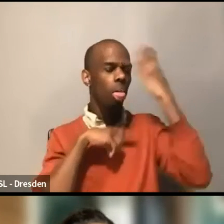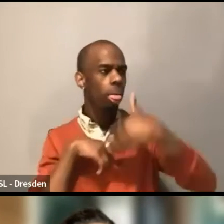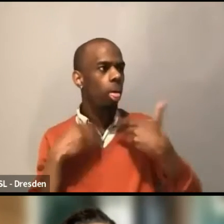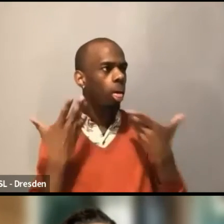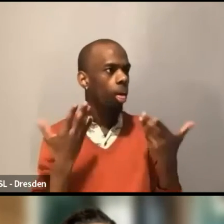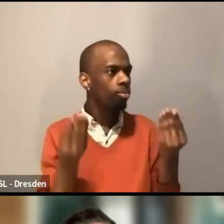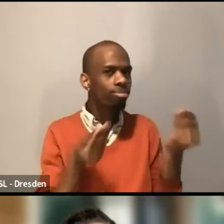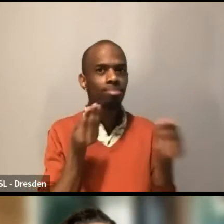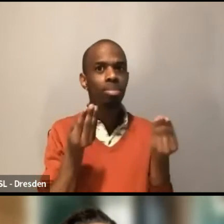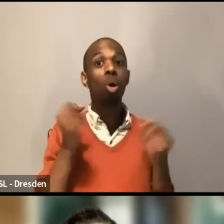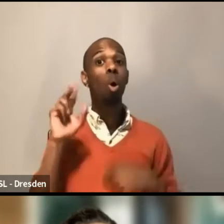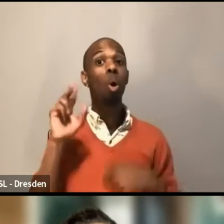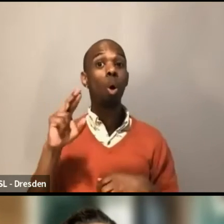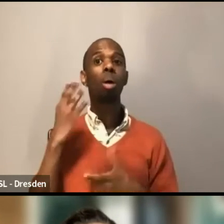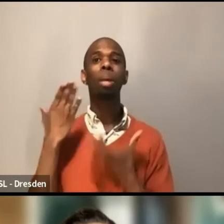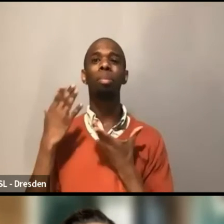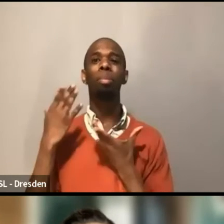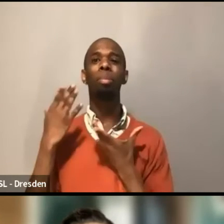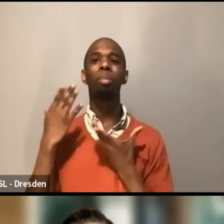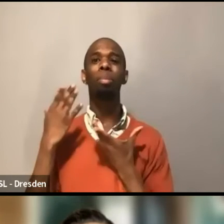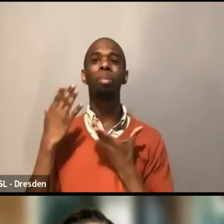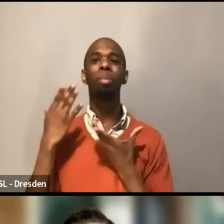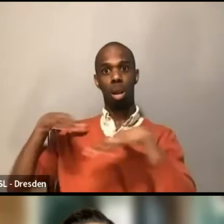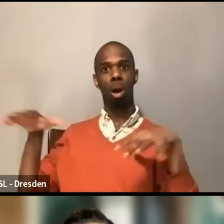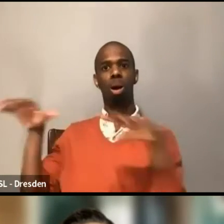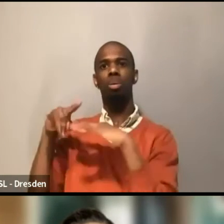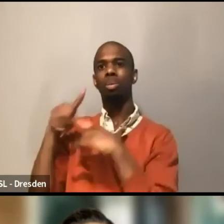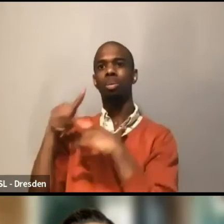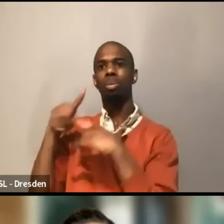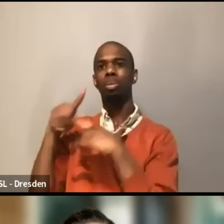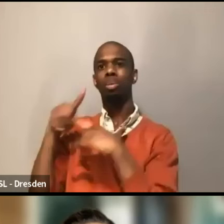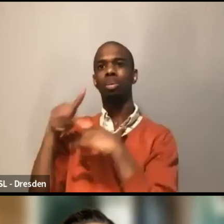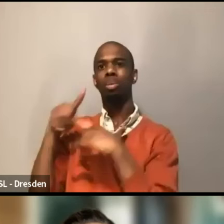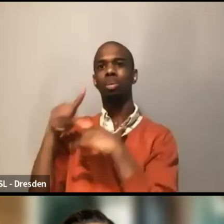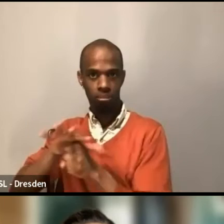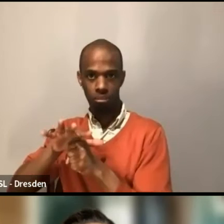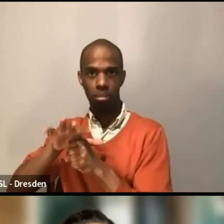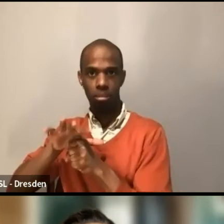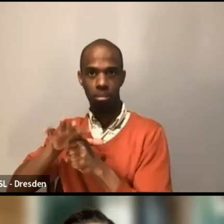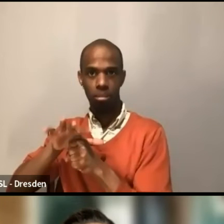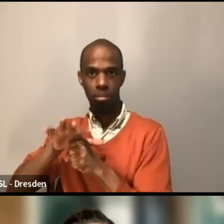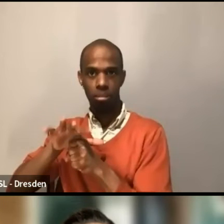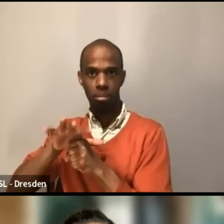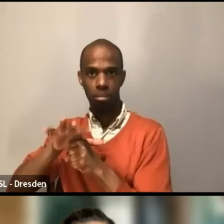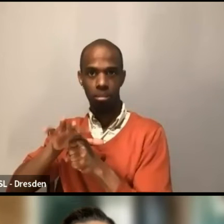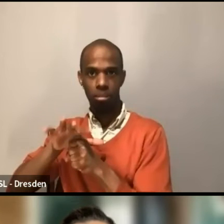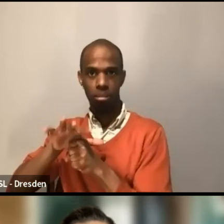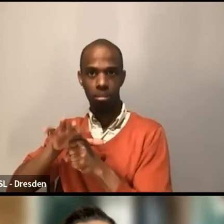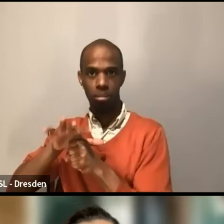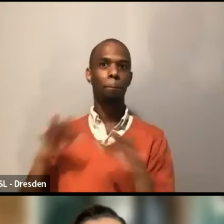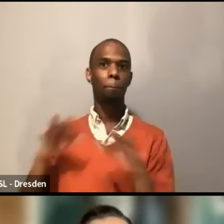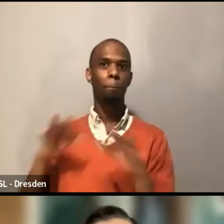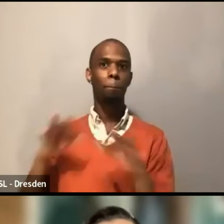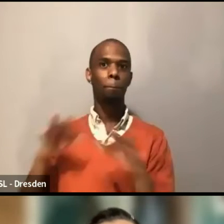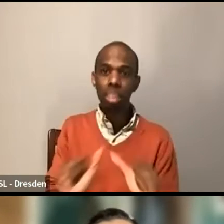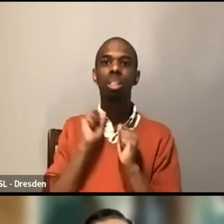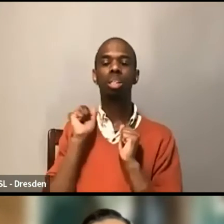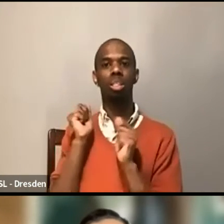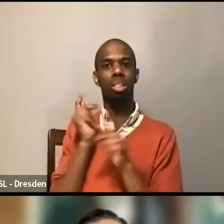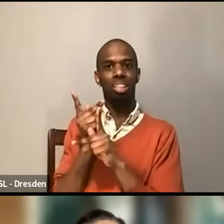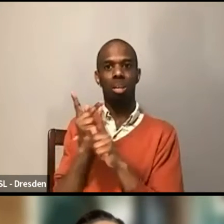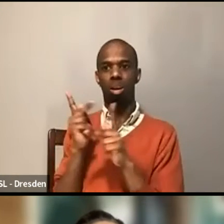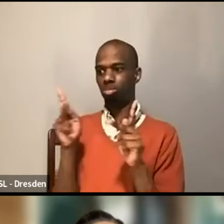enough. And that's a difficult, but important conversation to have for caregivers to even come to you. Um, I will just speak into the world,